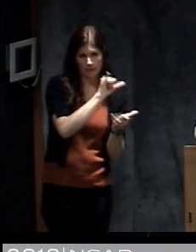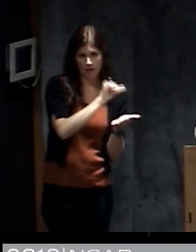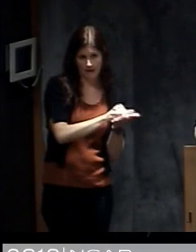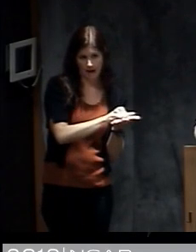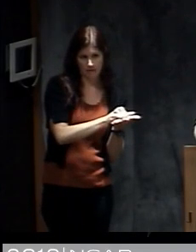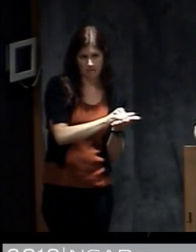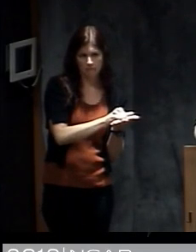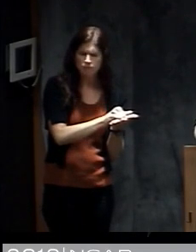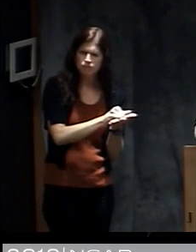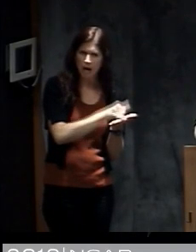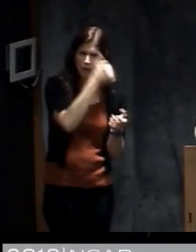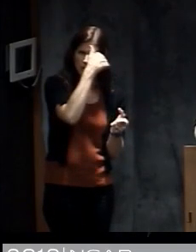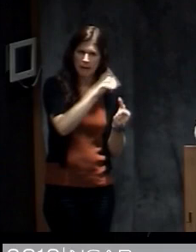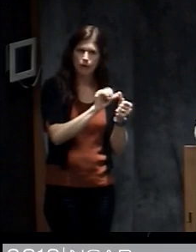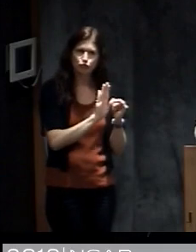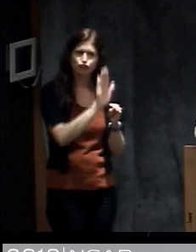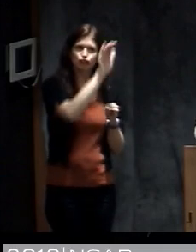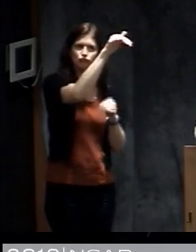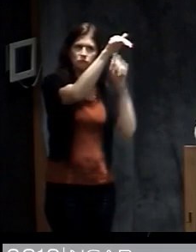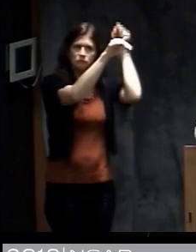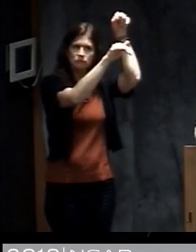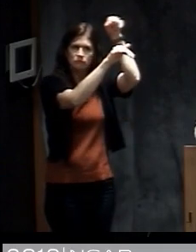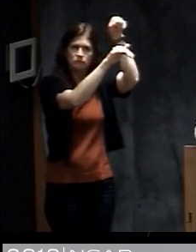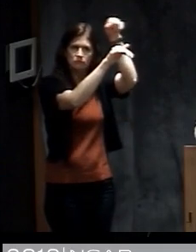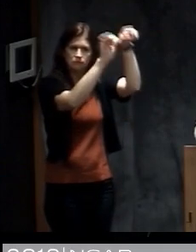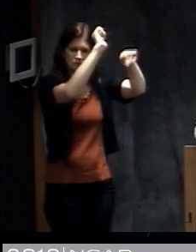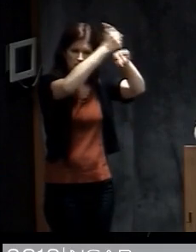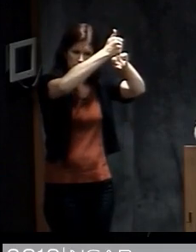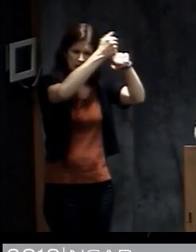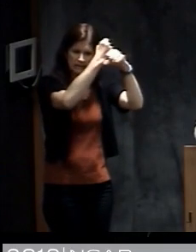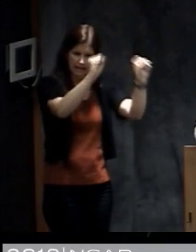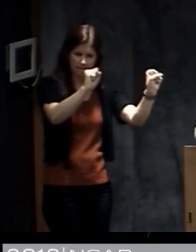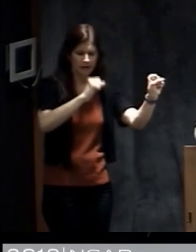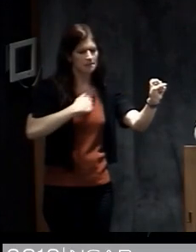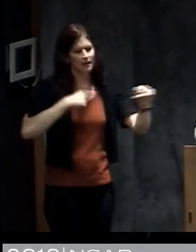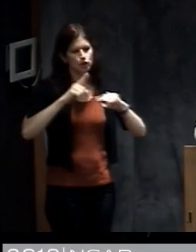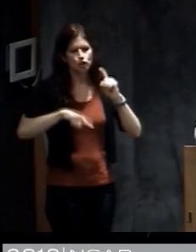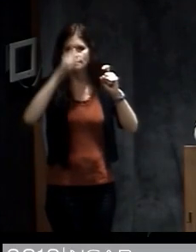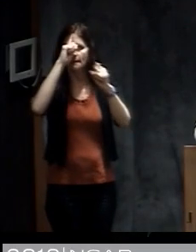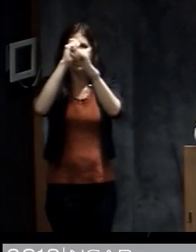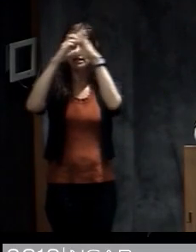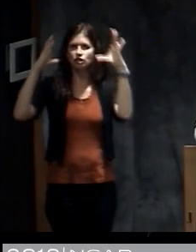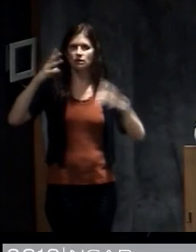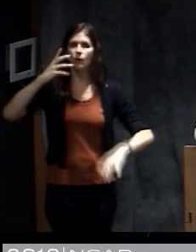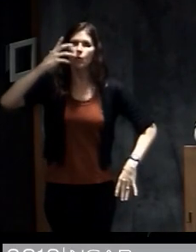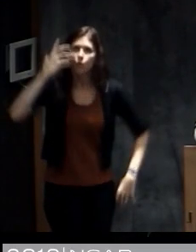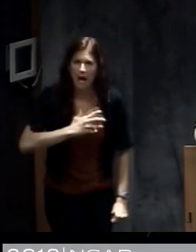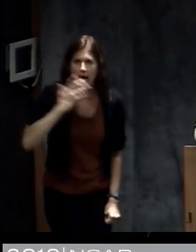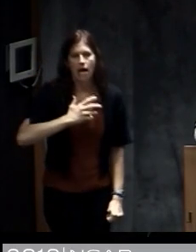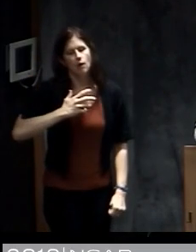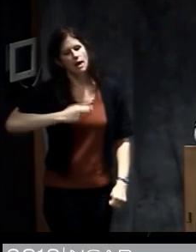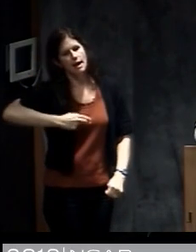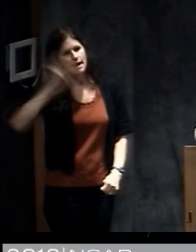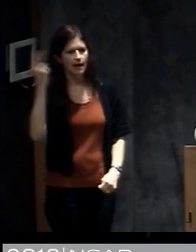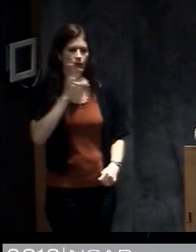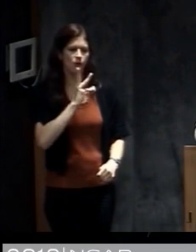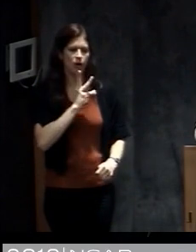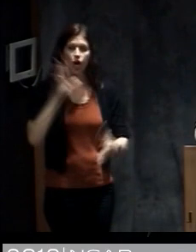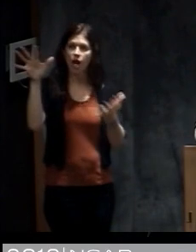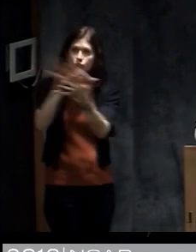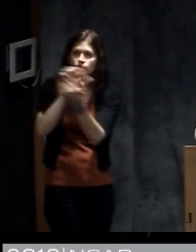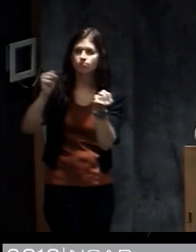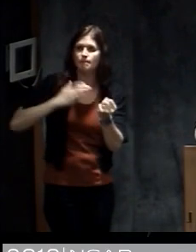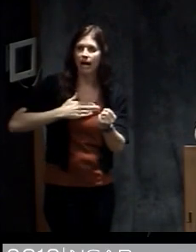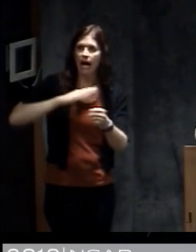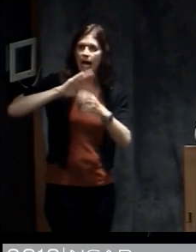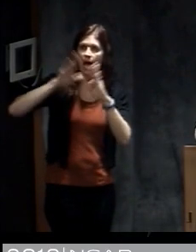were safe. But no one dreamed that the water would reach the height observed in that storm. They couldn't have imagined that the height would overtake his own house and basically most even the